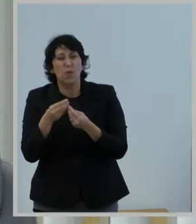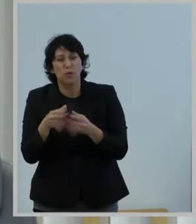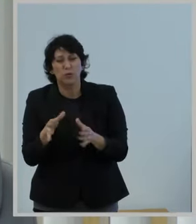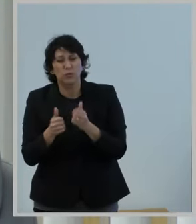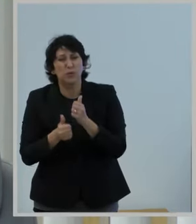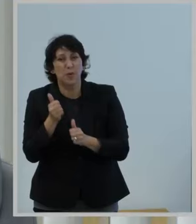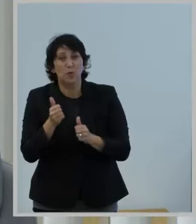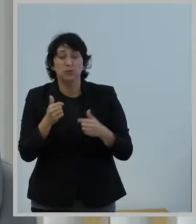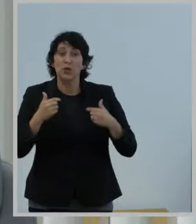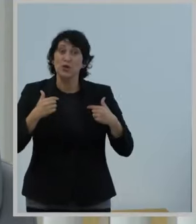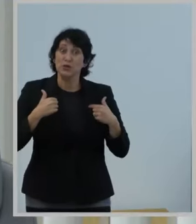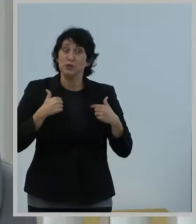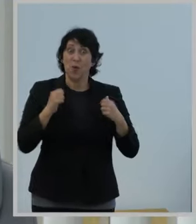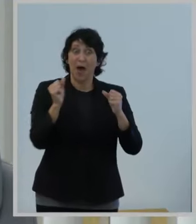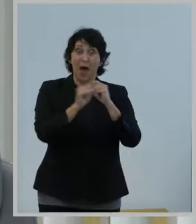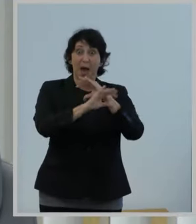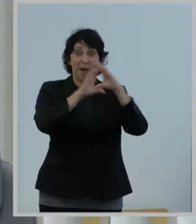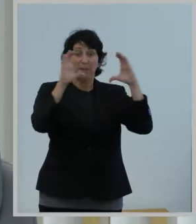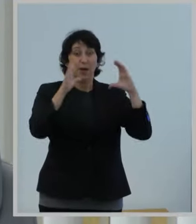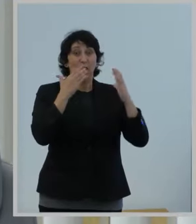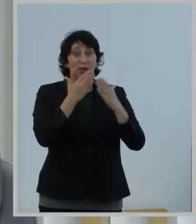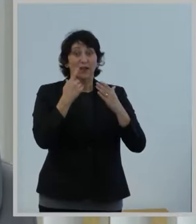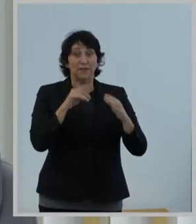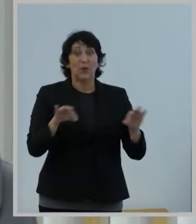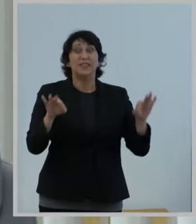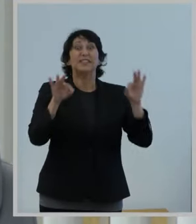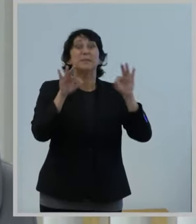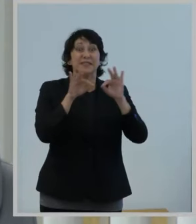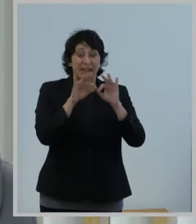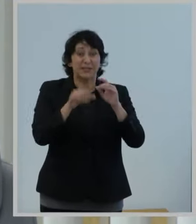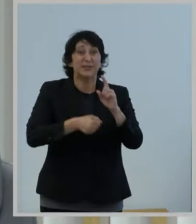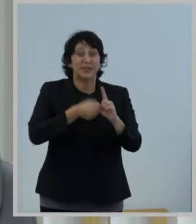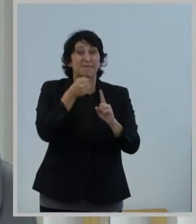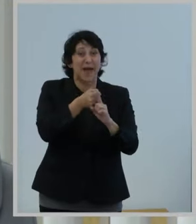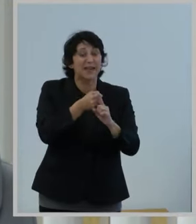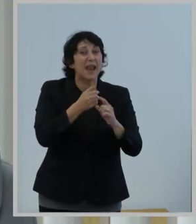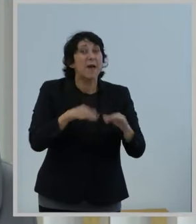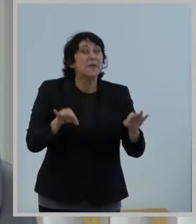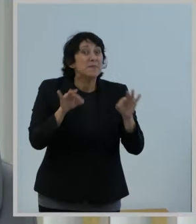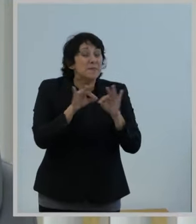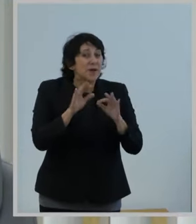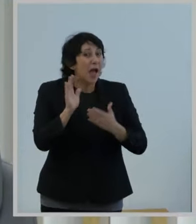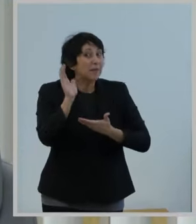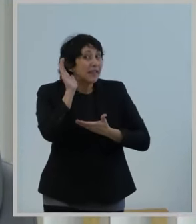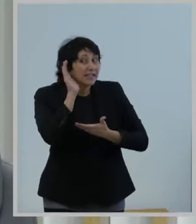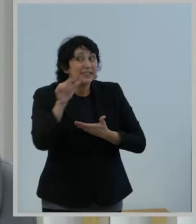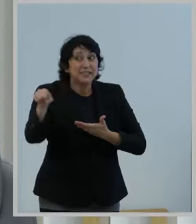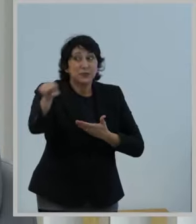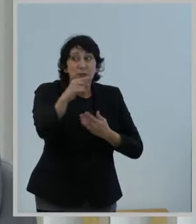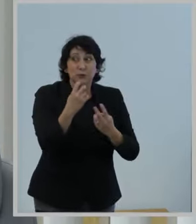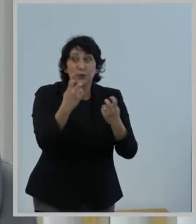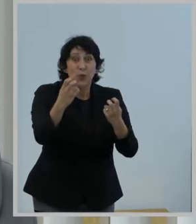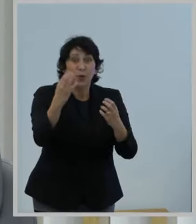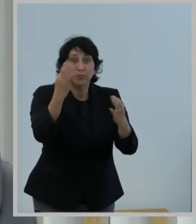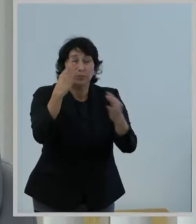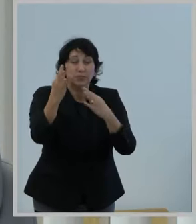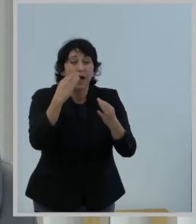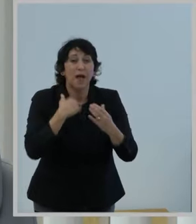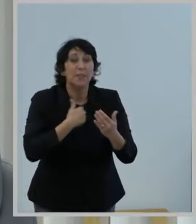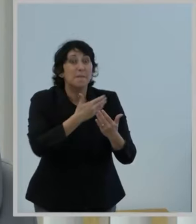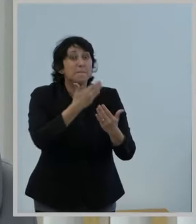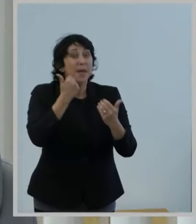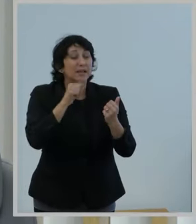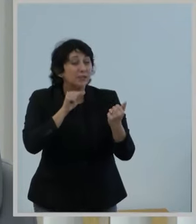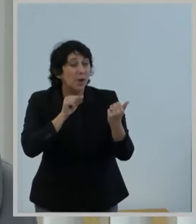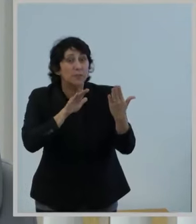record developing, and I am sure it will be substantial, and to listening to consumers and stakeholders on the best approaches to